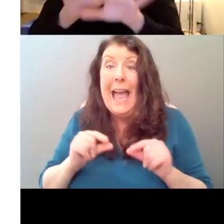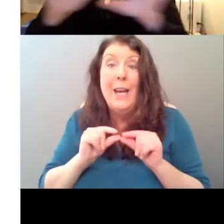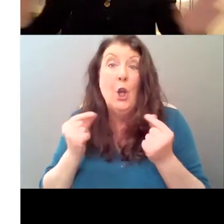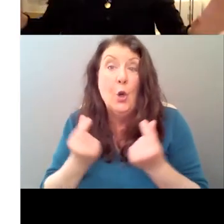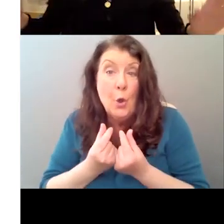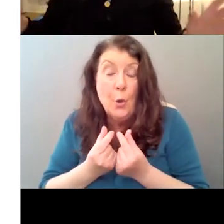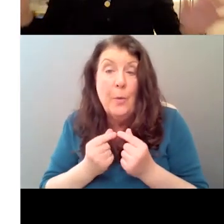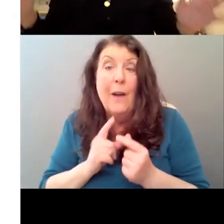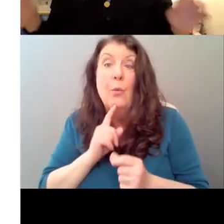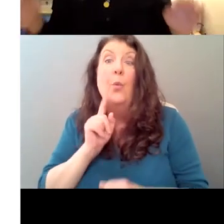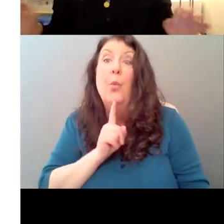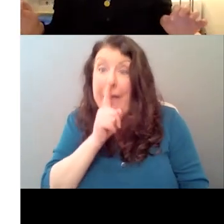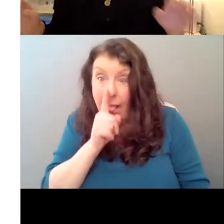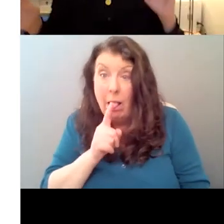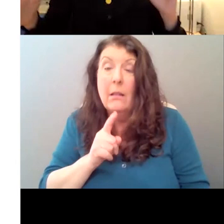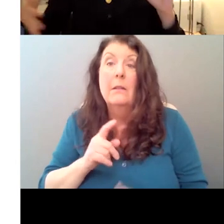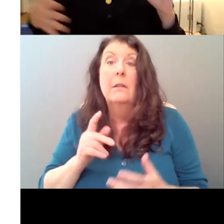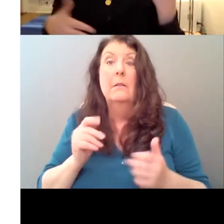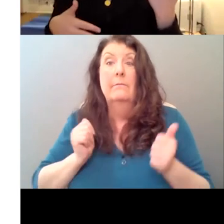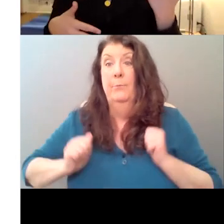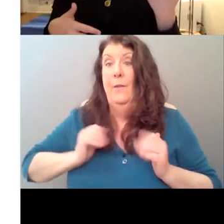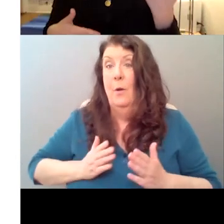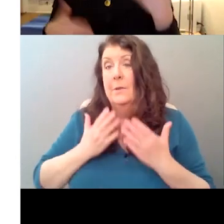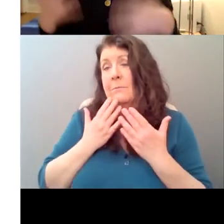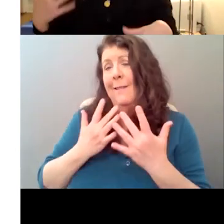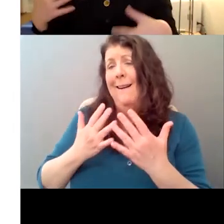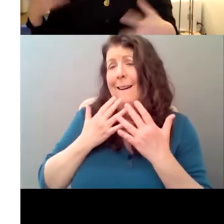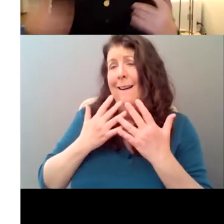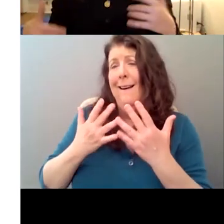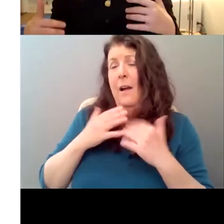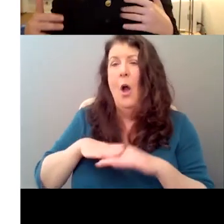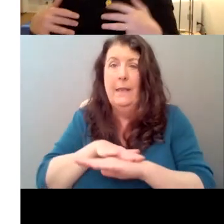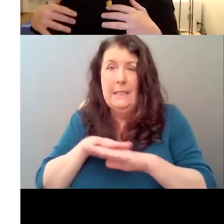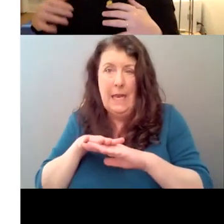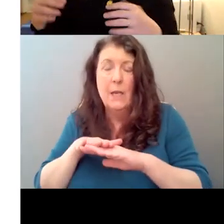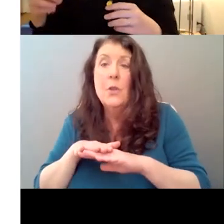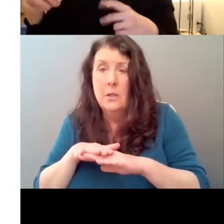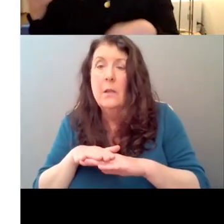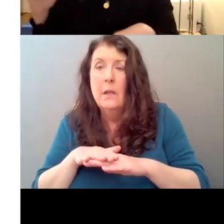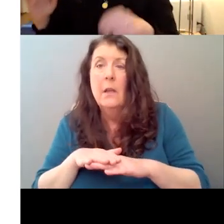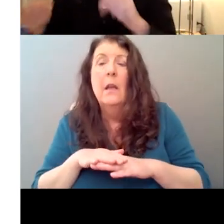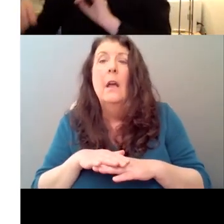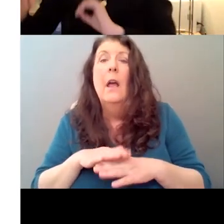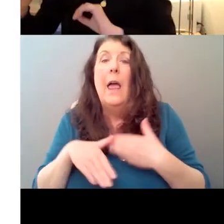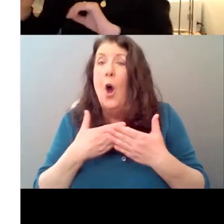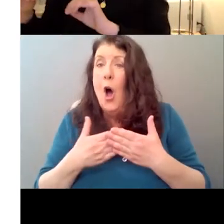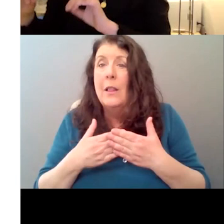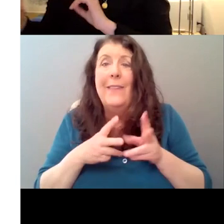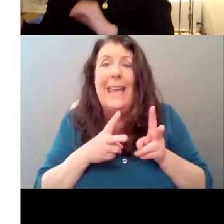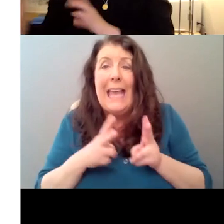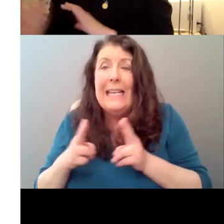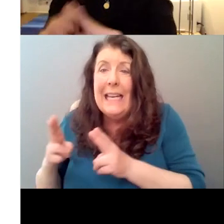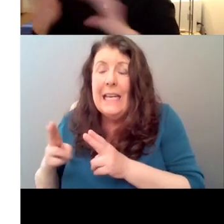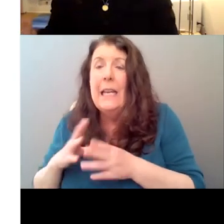stage performing this piece of the opera. And then, you know, the editing and the sound design was all scripted and sculpted around